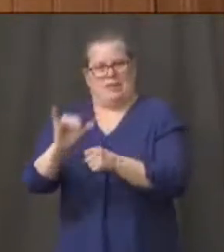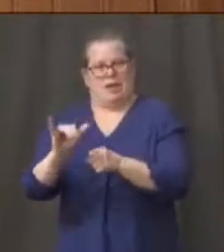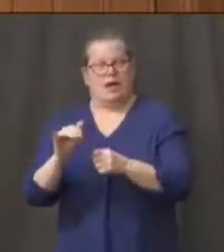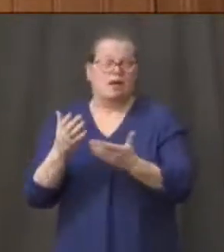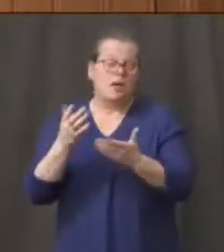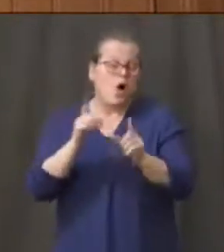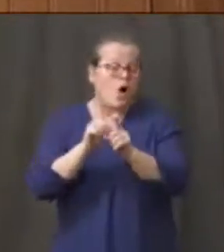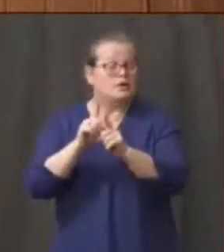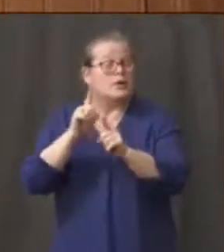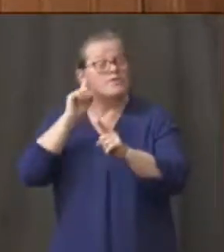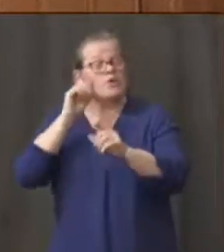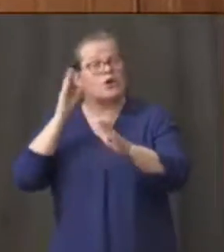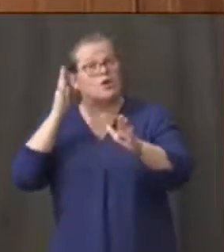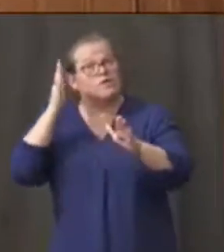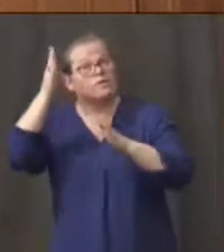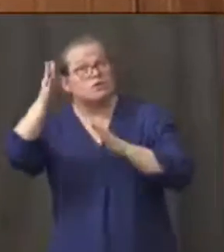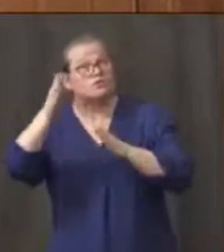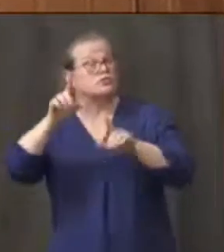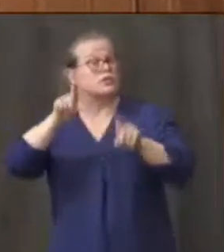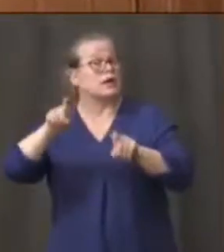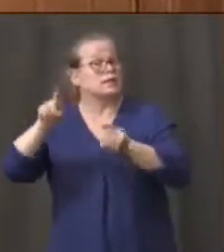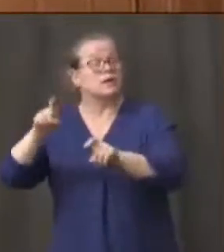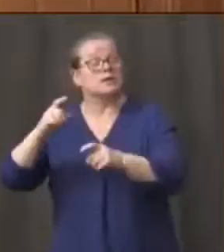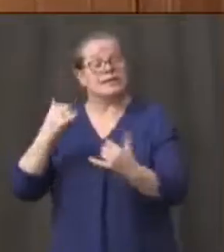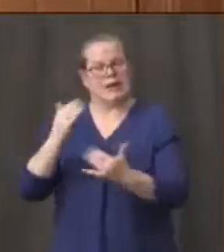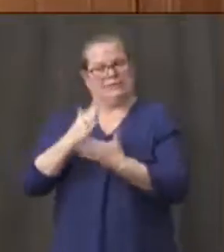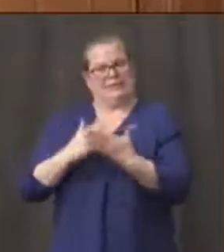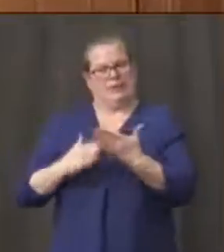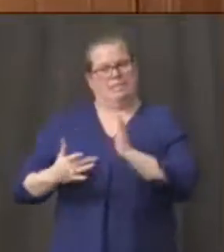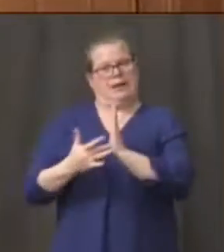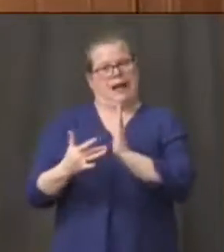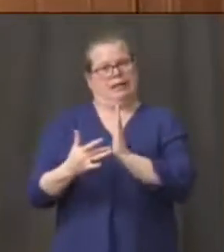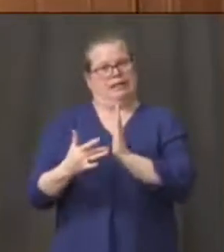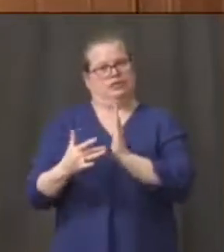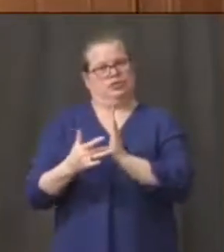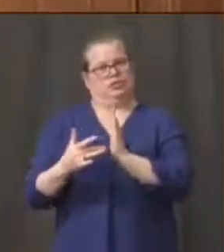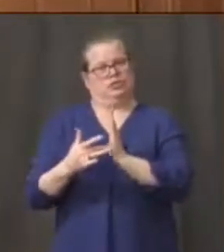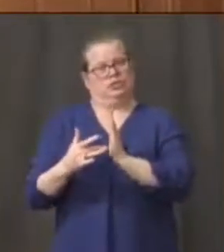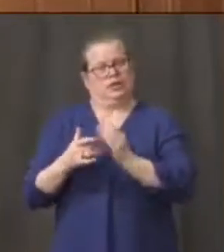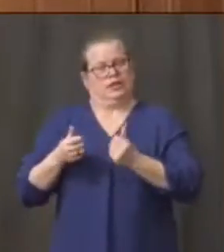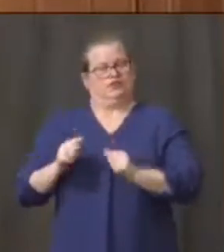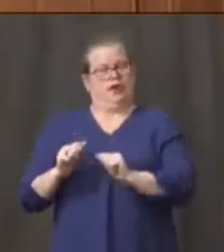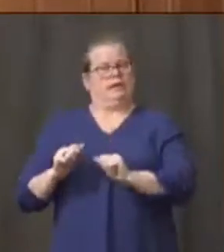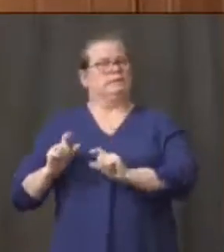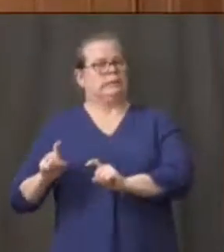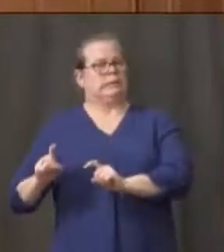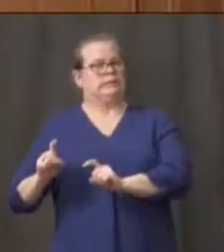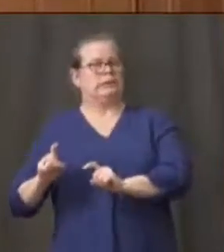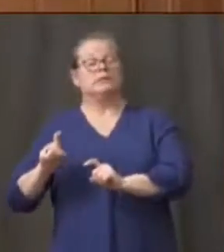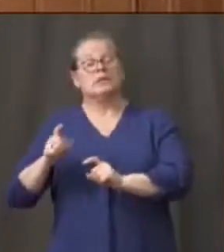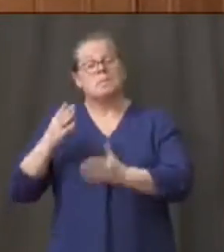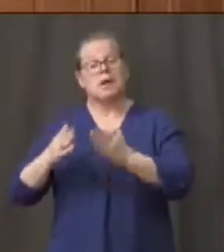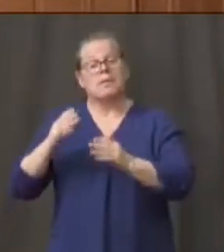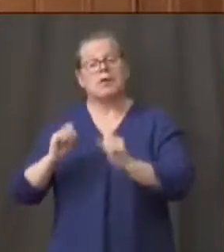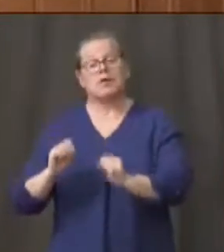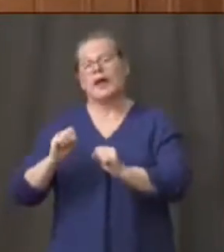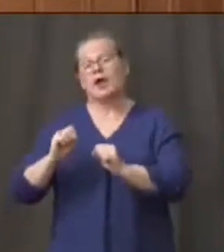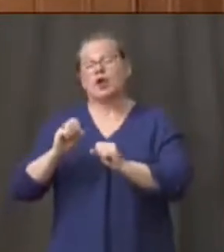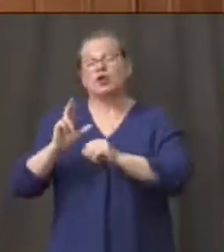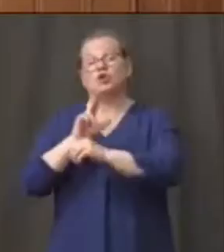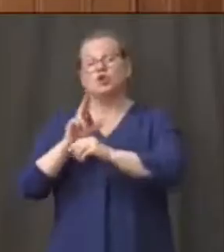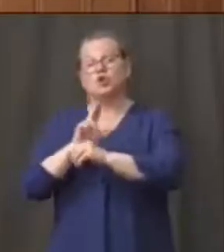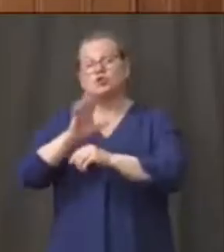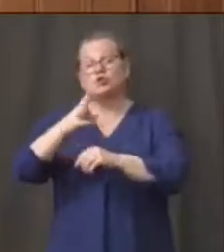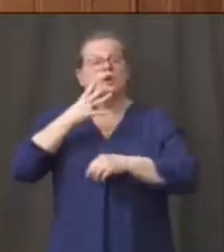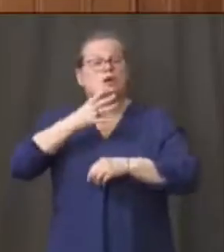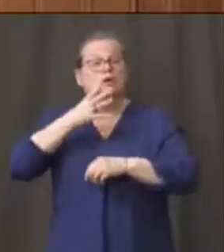forward is there's some technologies now that are being piloted that could collect samples via saliva samples as well. So that would be a real game changer and that should